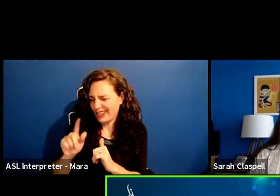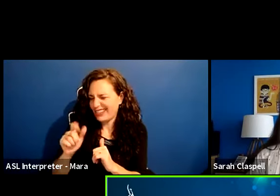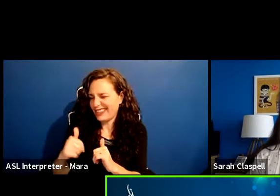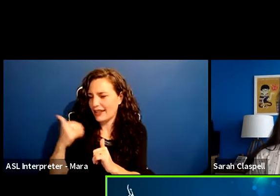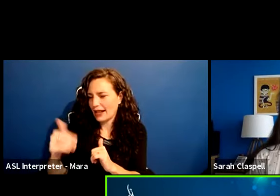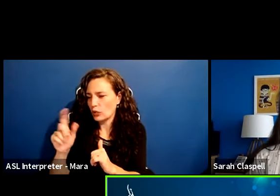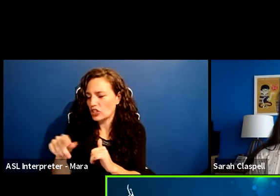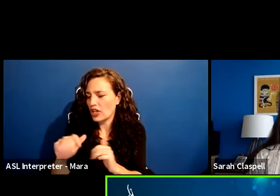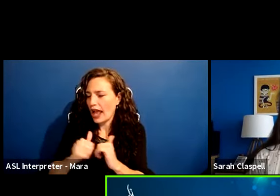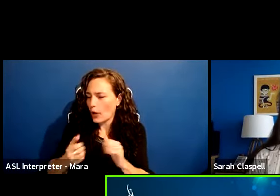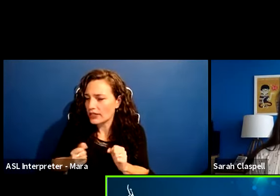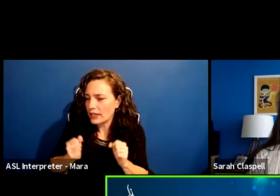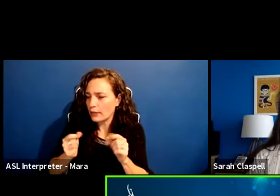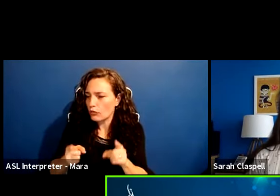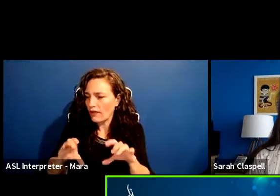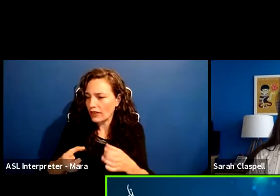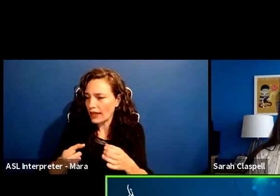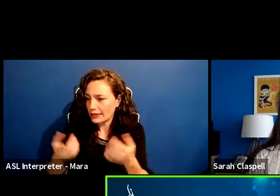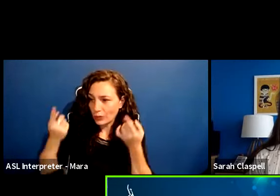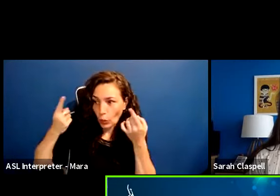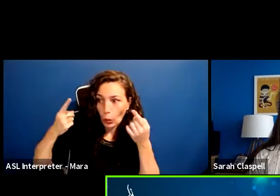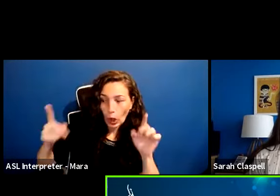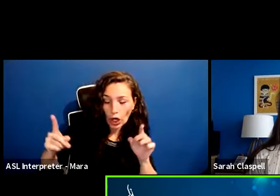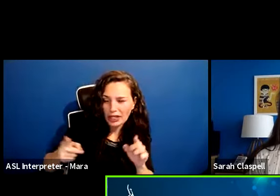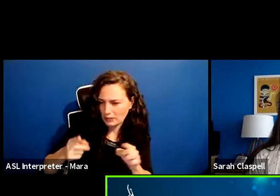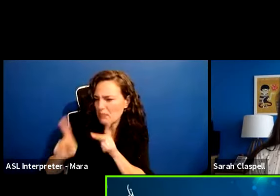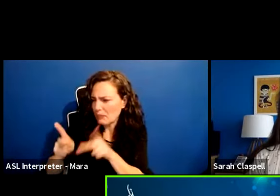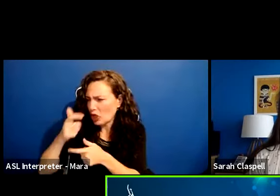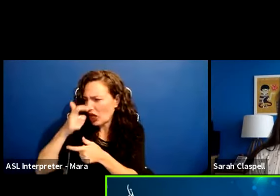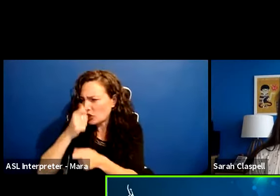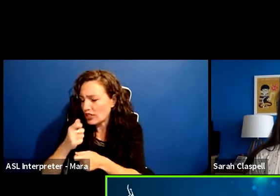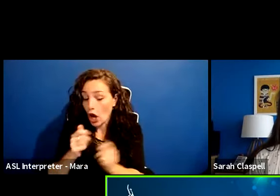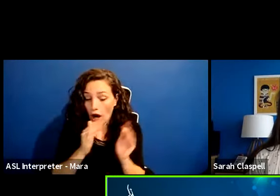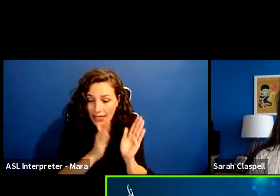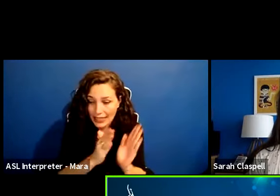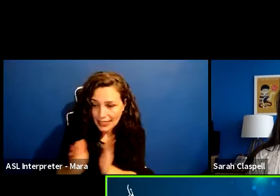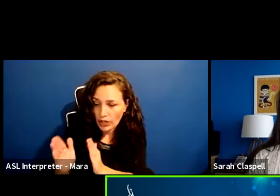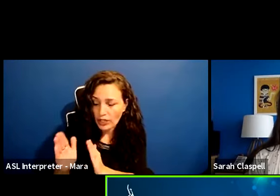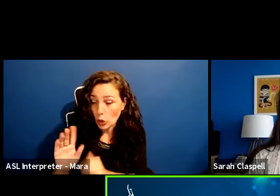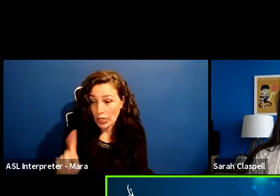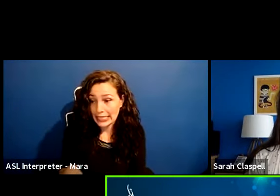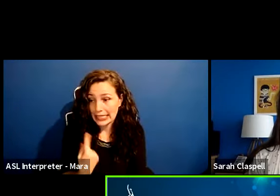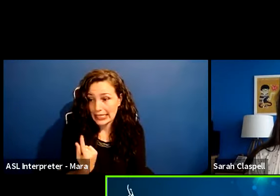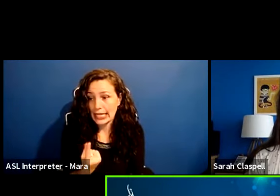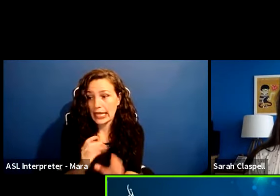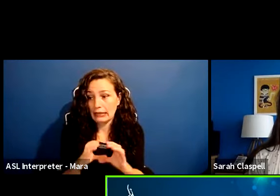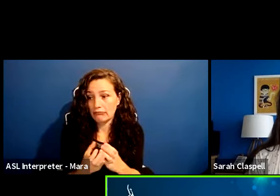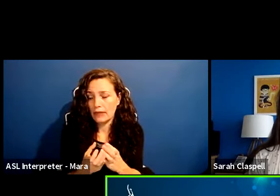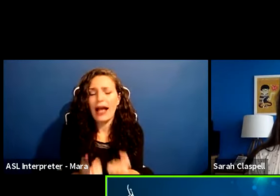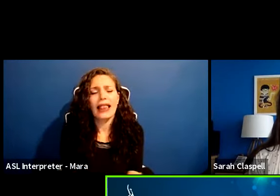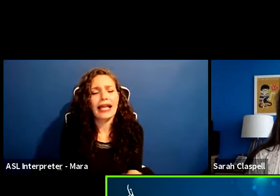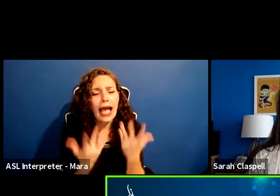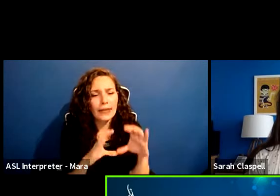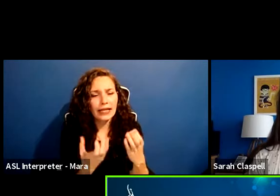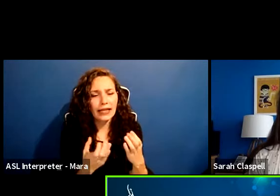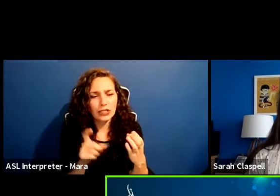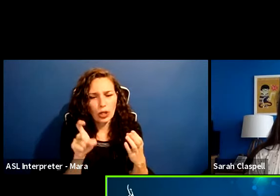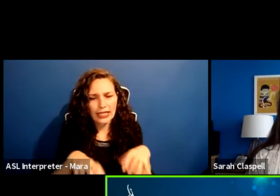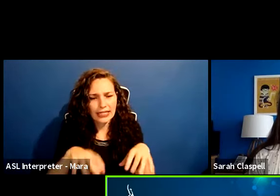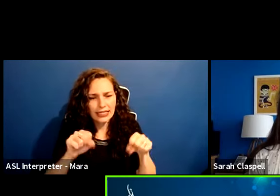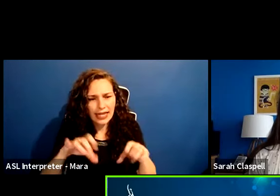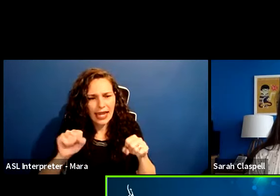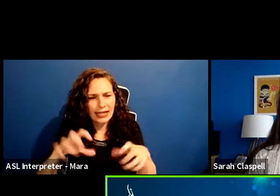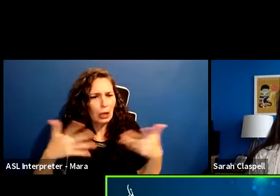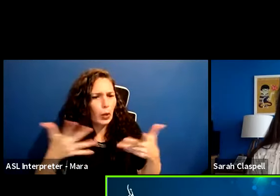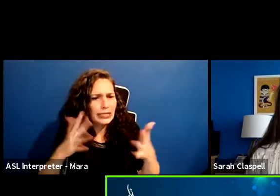people are interested in what you do. Is it a series or are there single sessions? How many classes should I plan to take? What's the